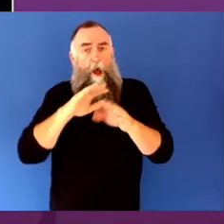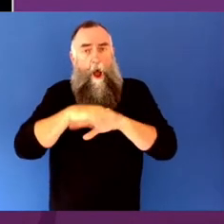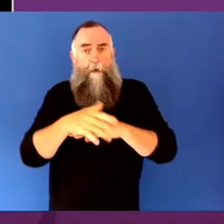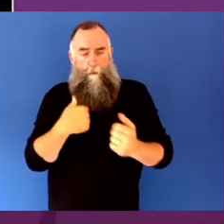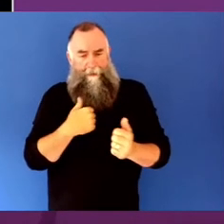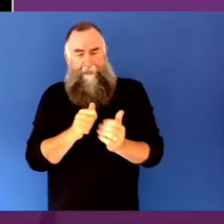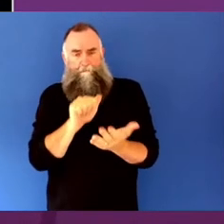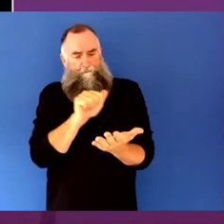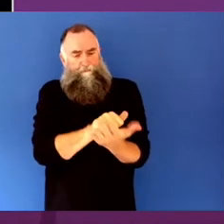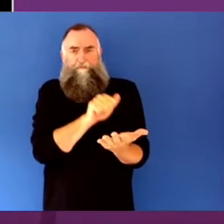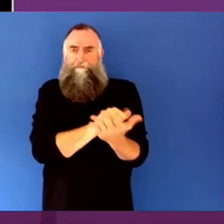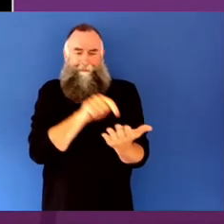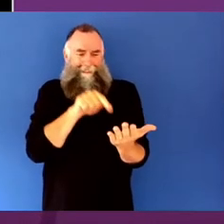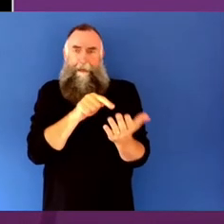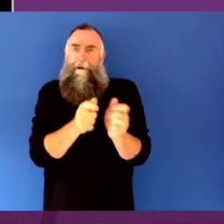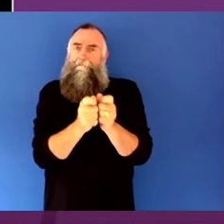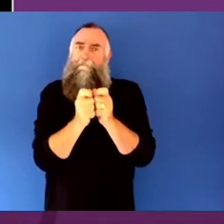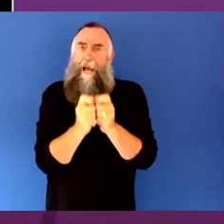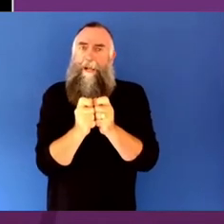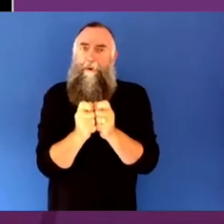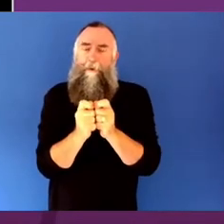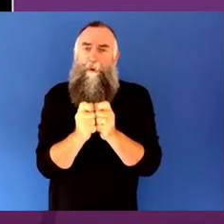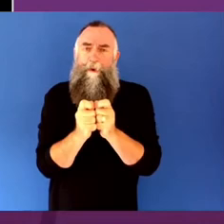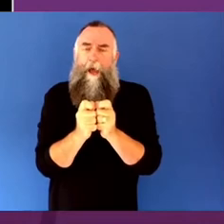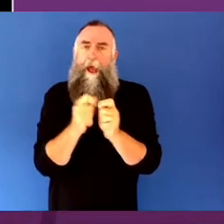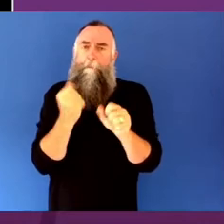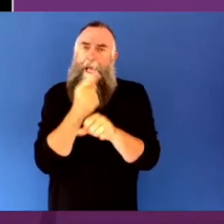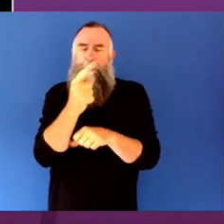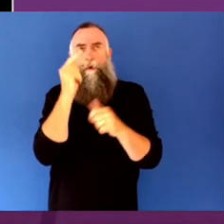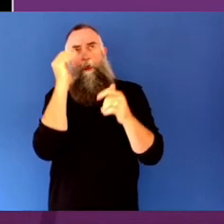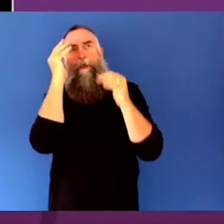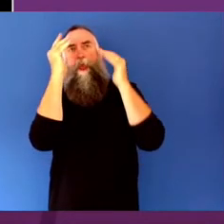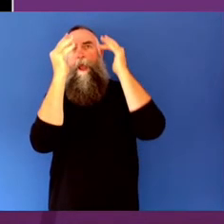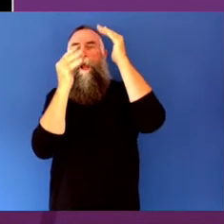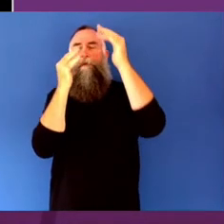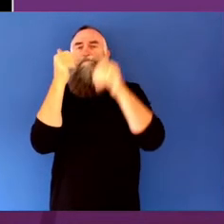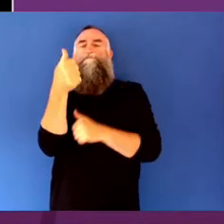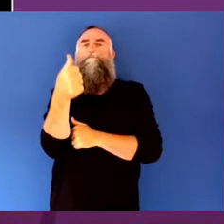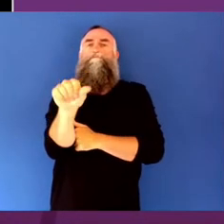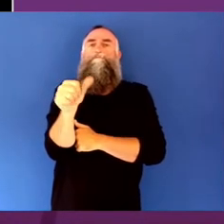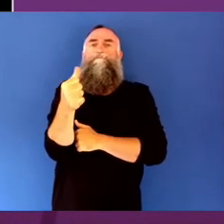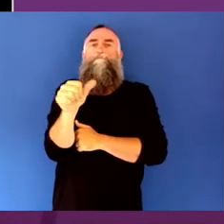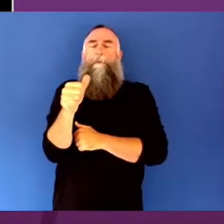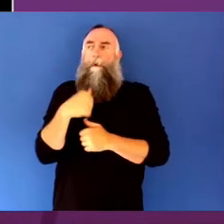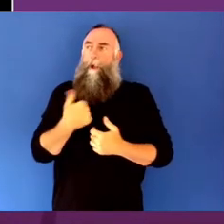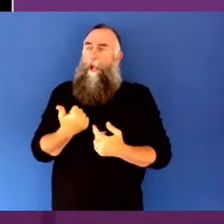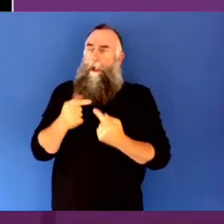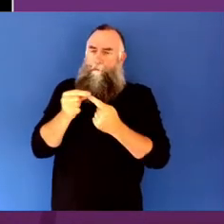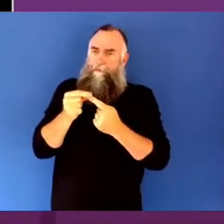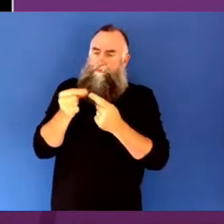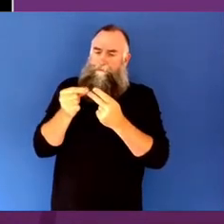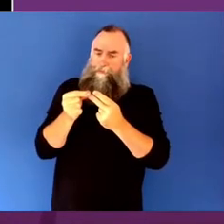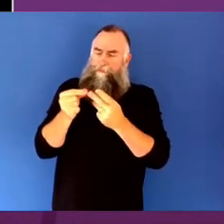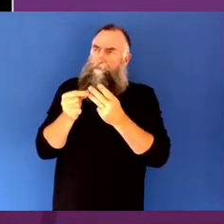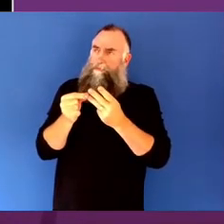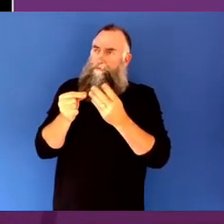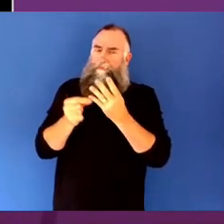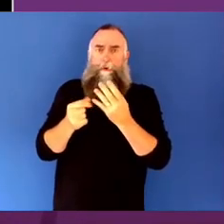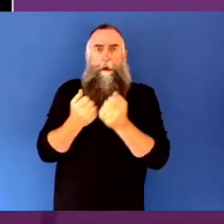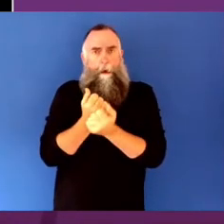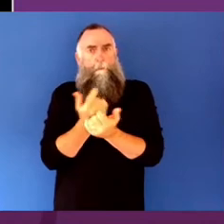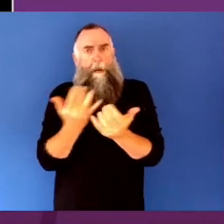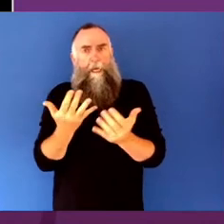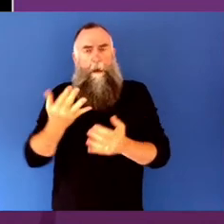and it's allowed us certainly to think about the many benefits that the arts bring, and amongst those